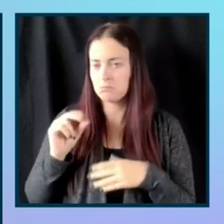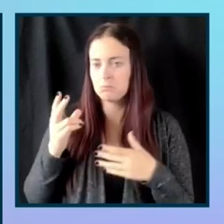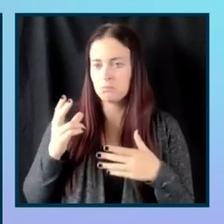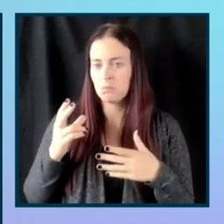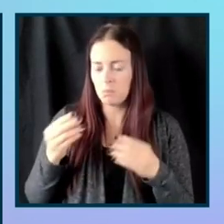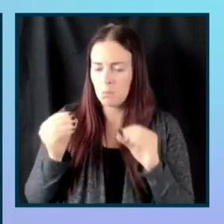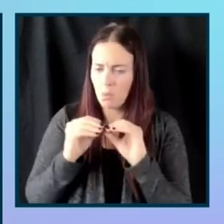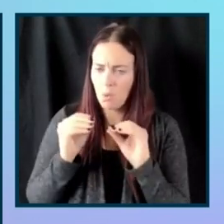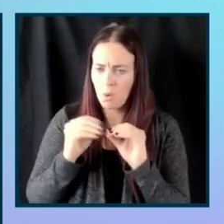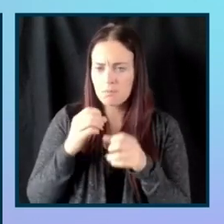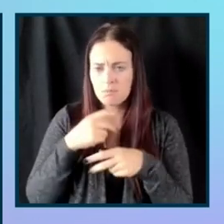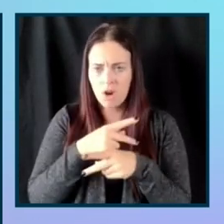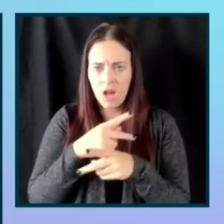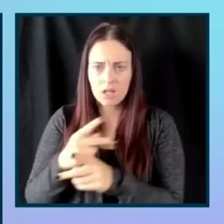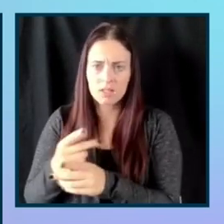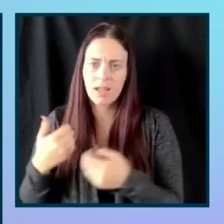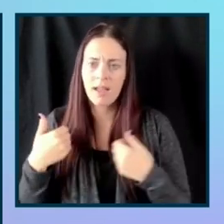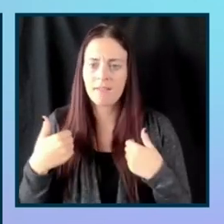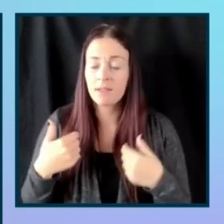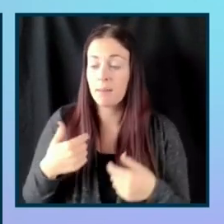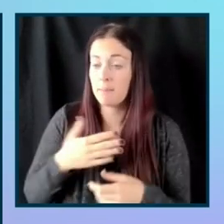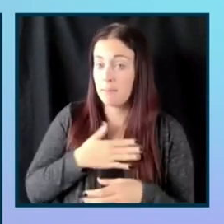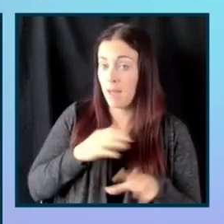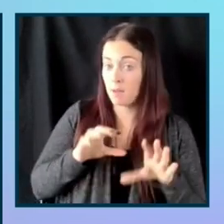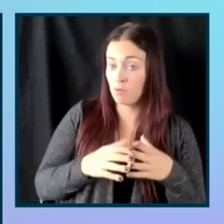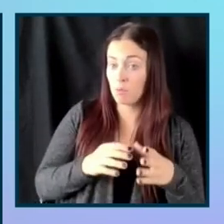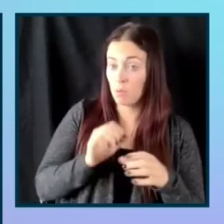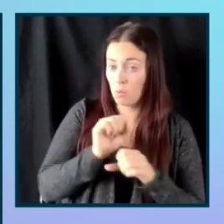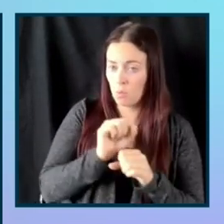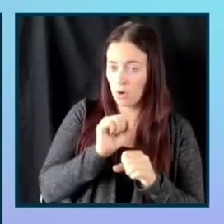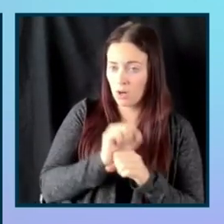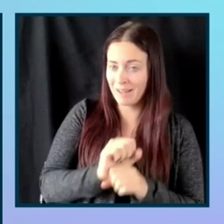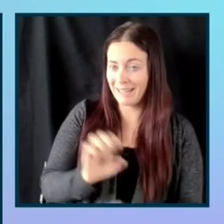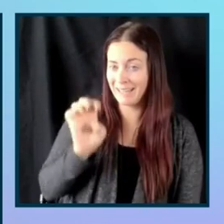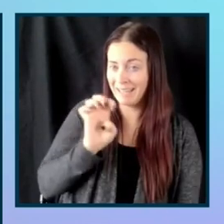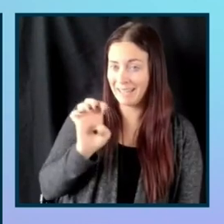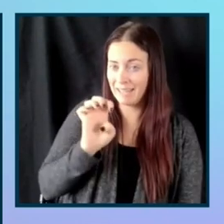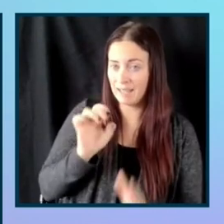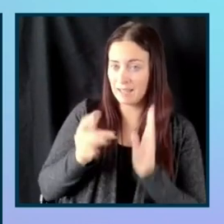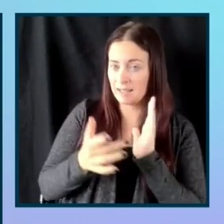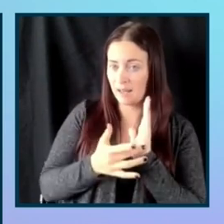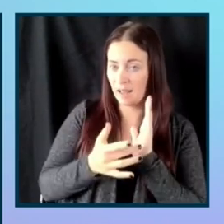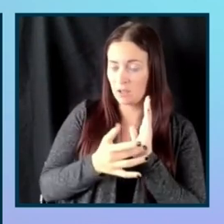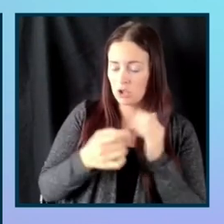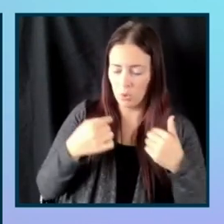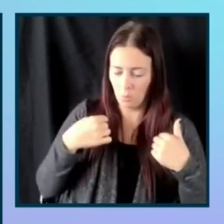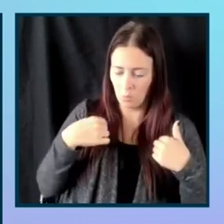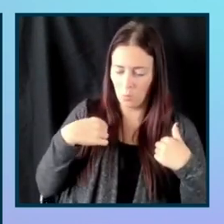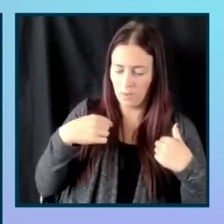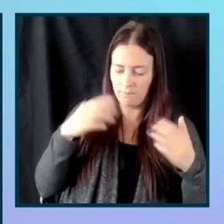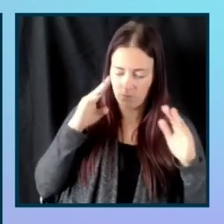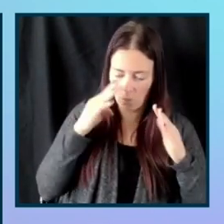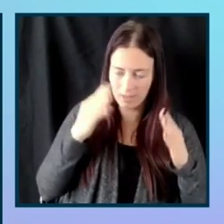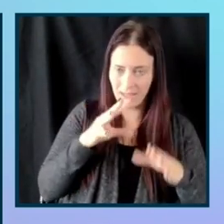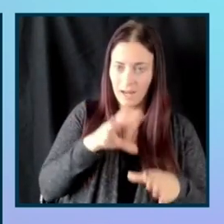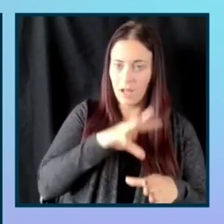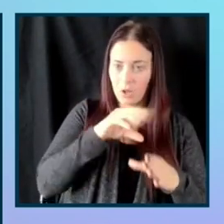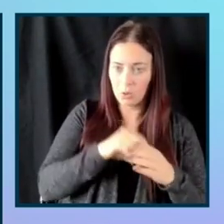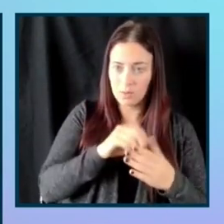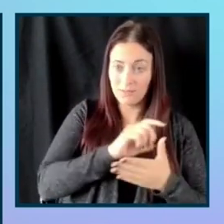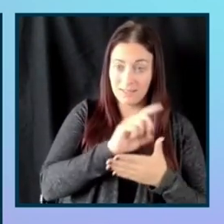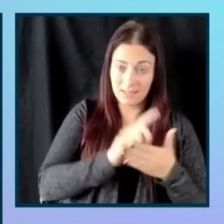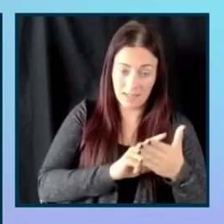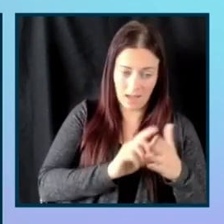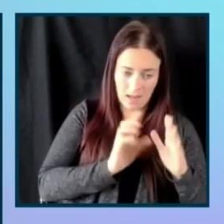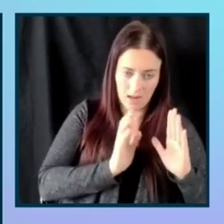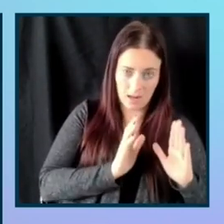work in EA technology, what we do is inclusive design, whereas inclusive game design is